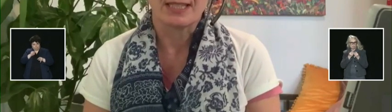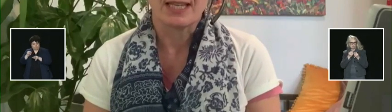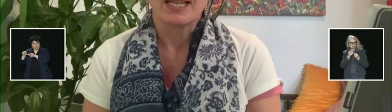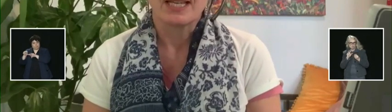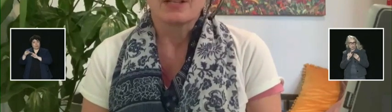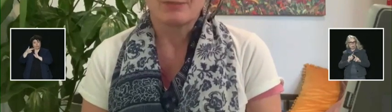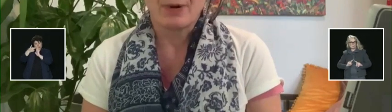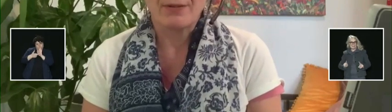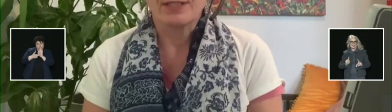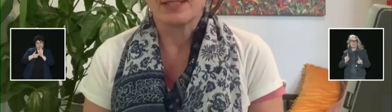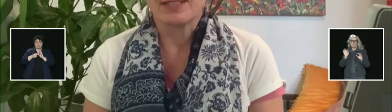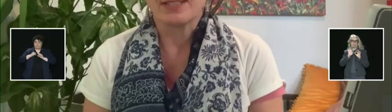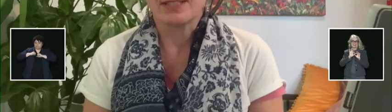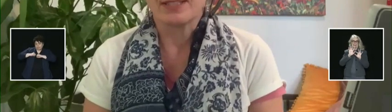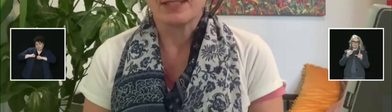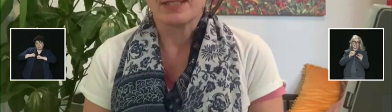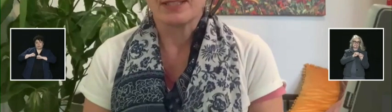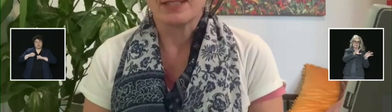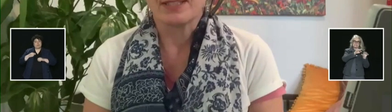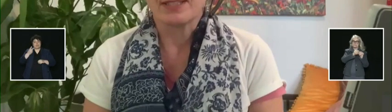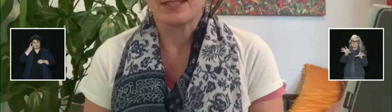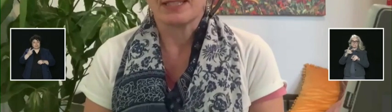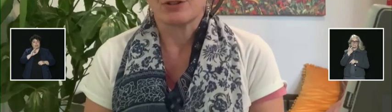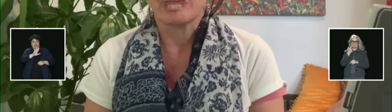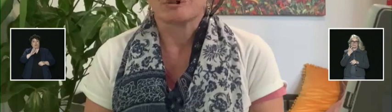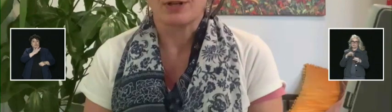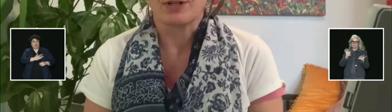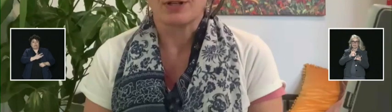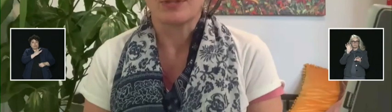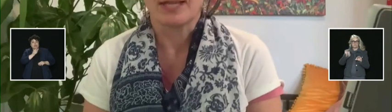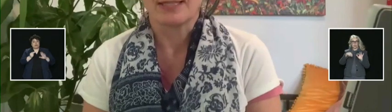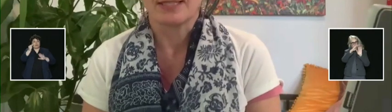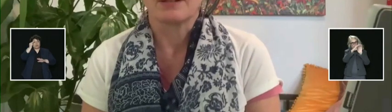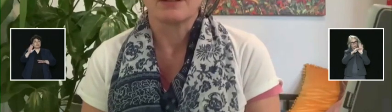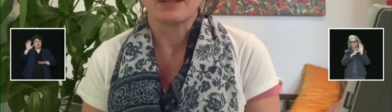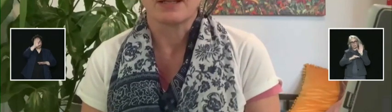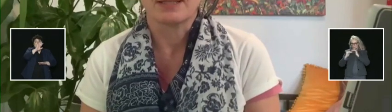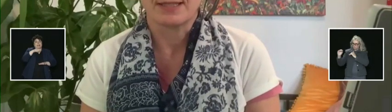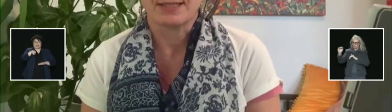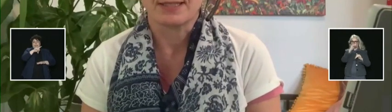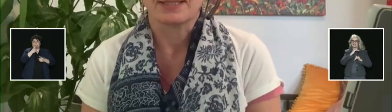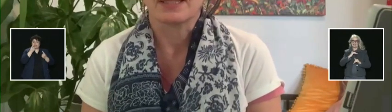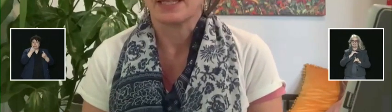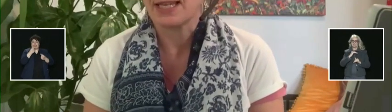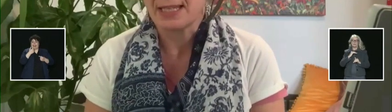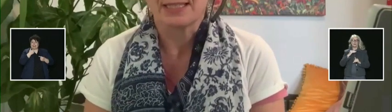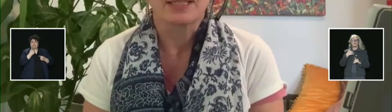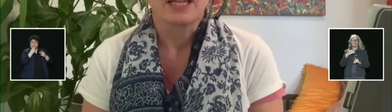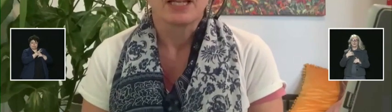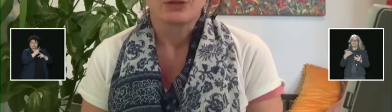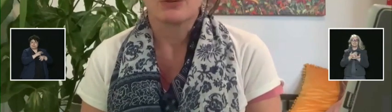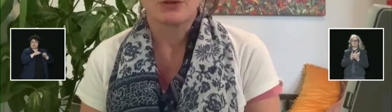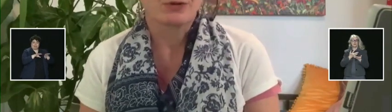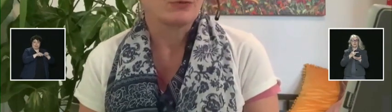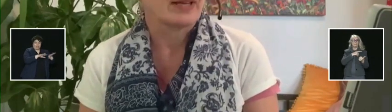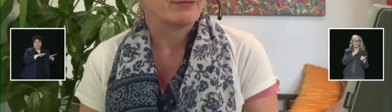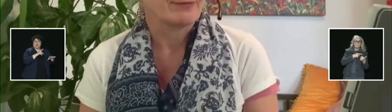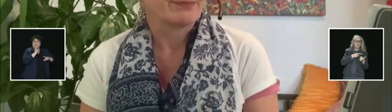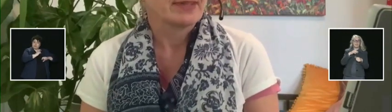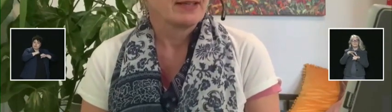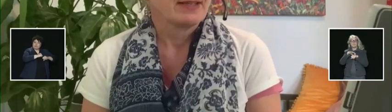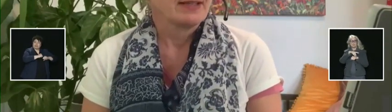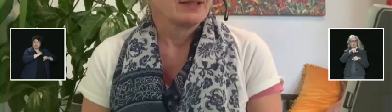against importation as we see provinces and territories around this country struggle to protect their citizens, Canadians,